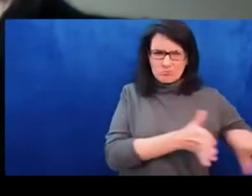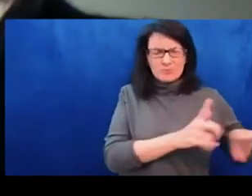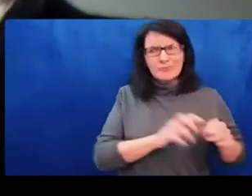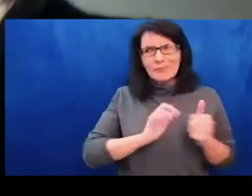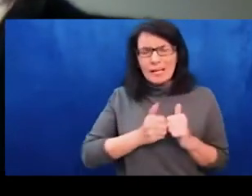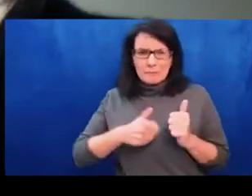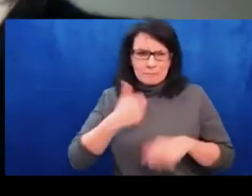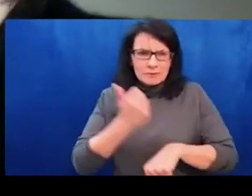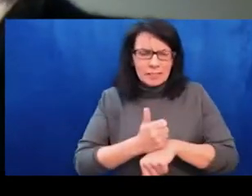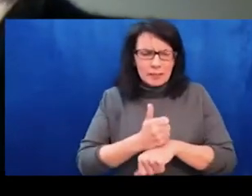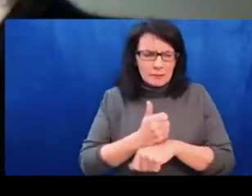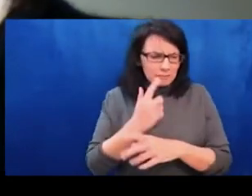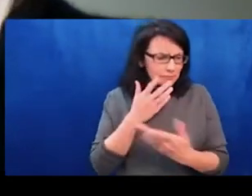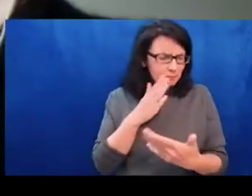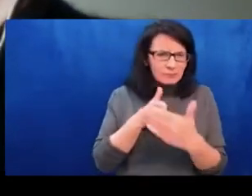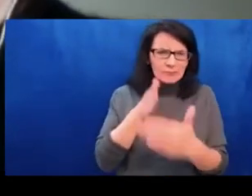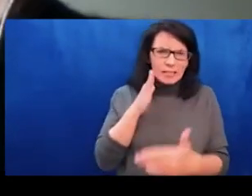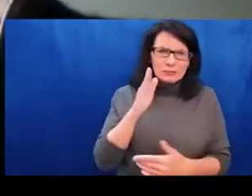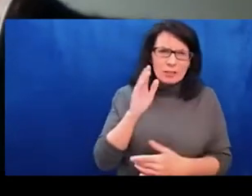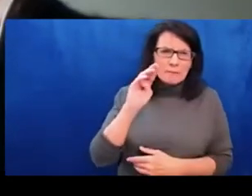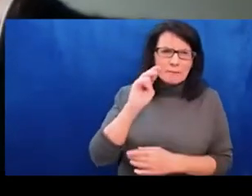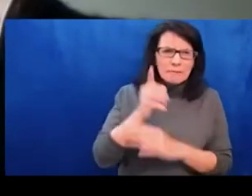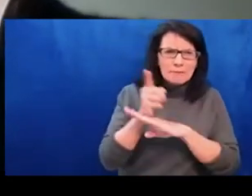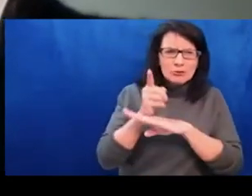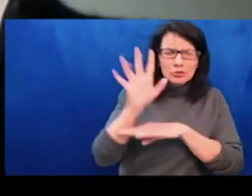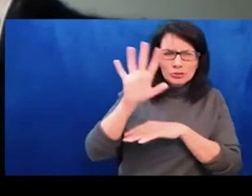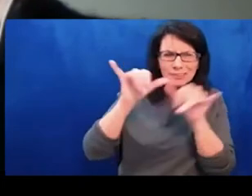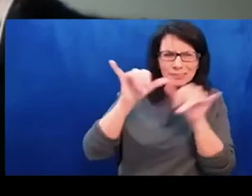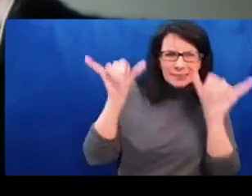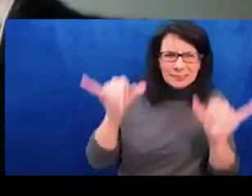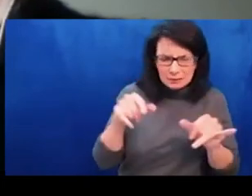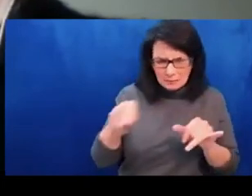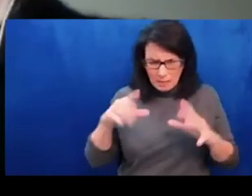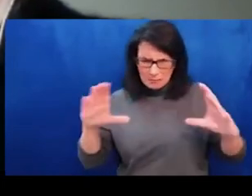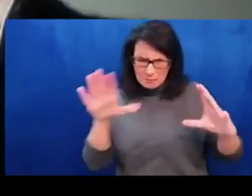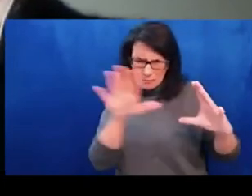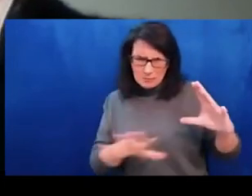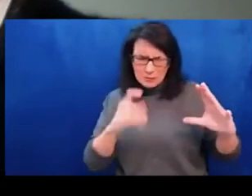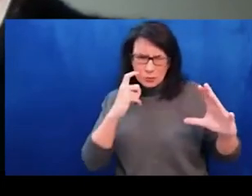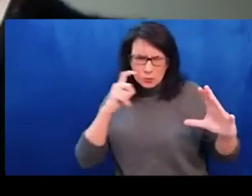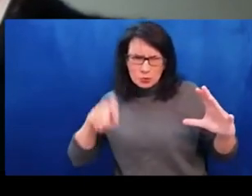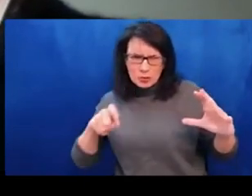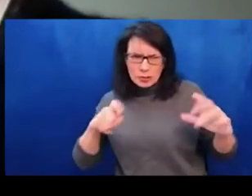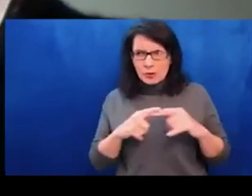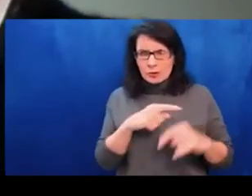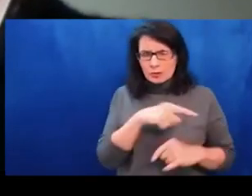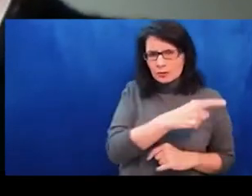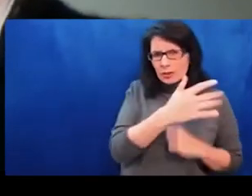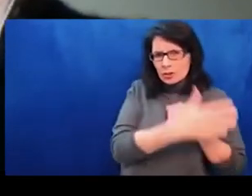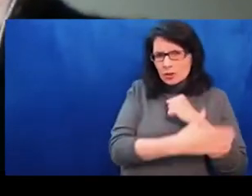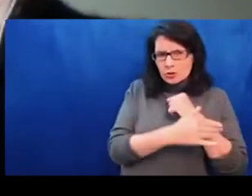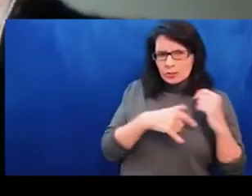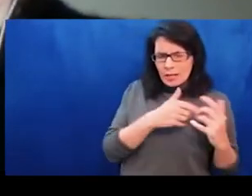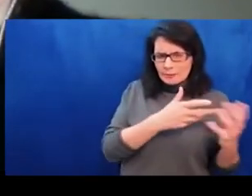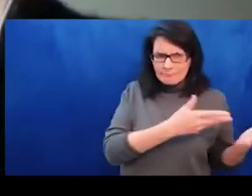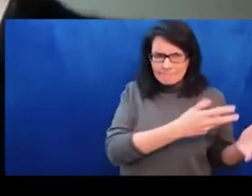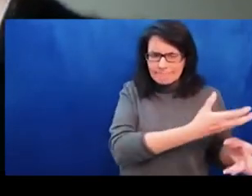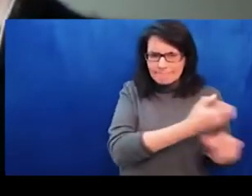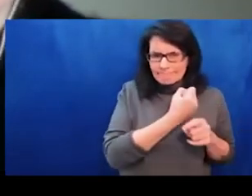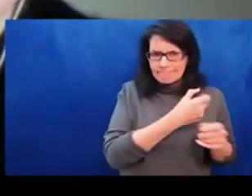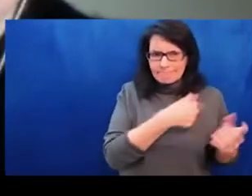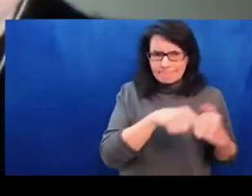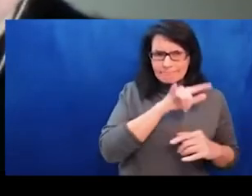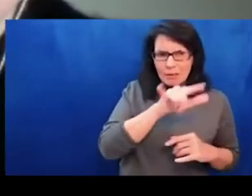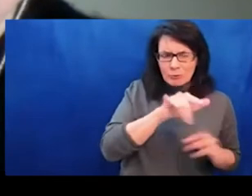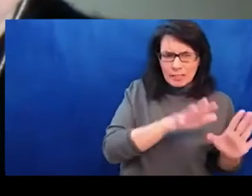expressing or creating, but for example, I read not too long ago after